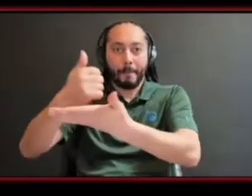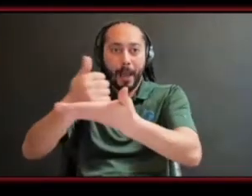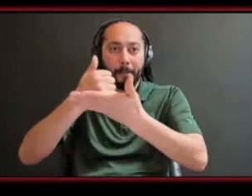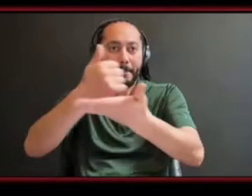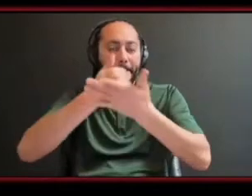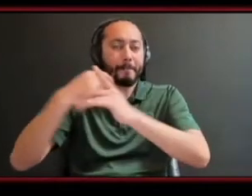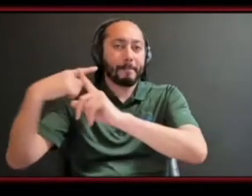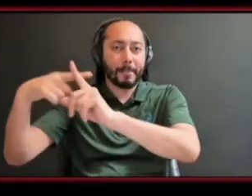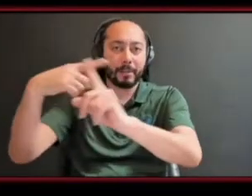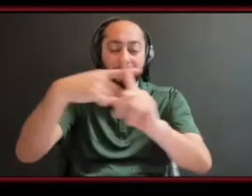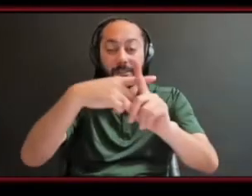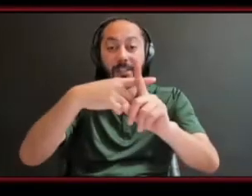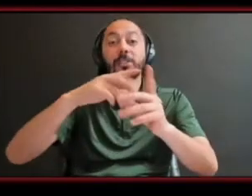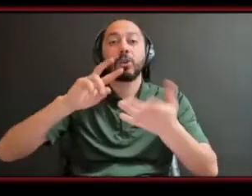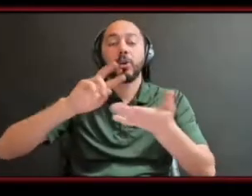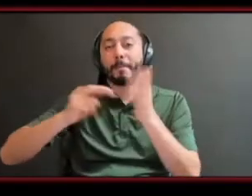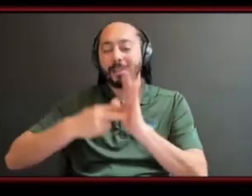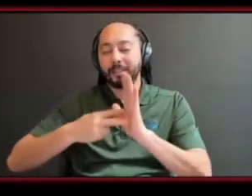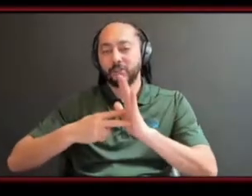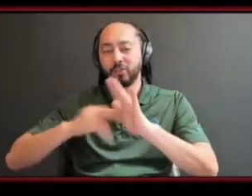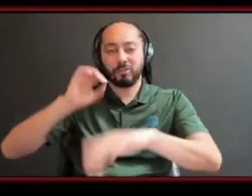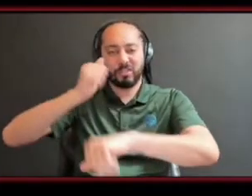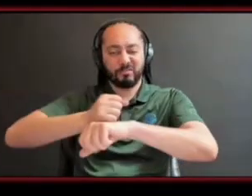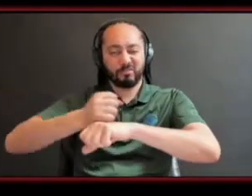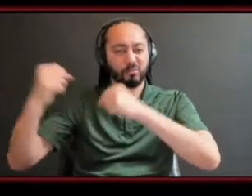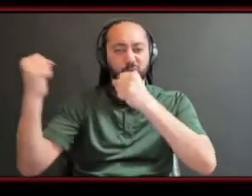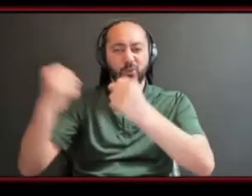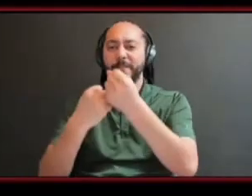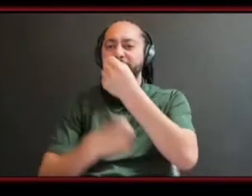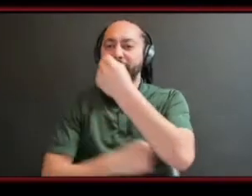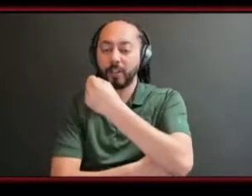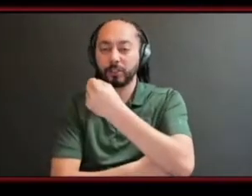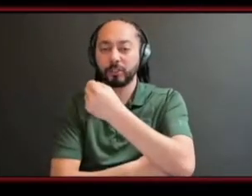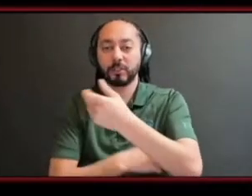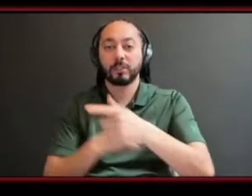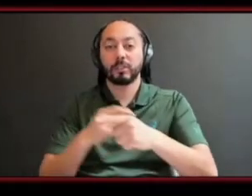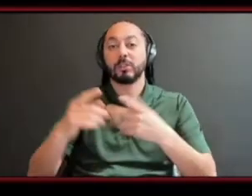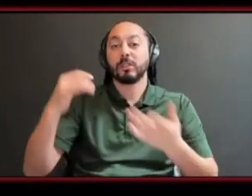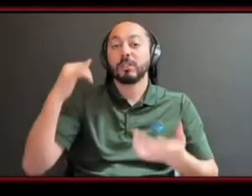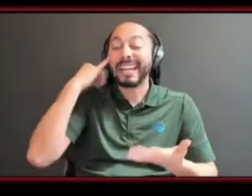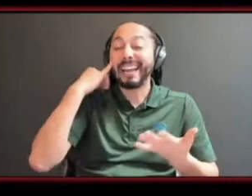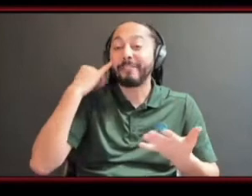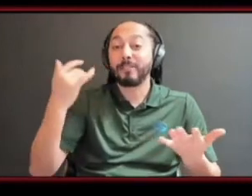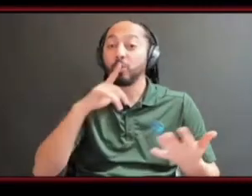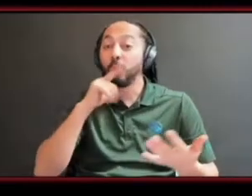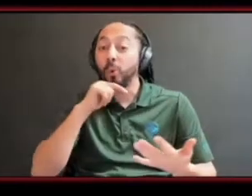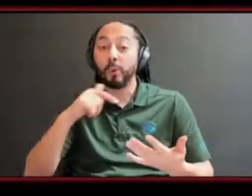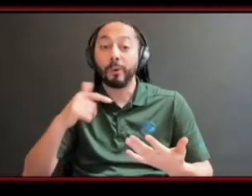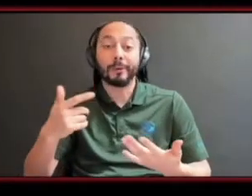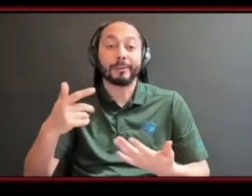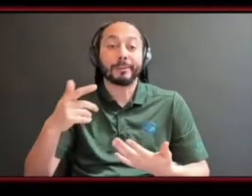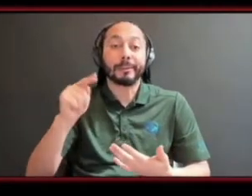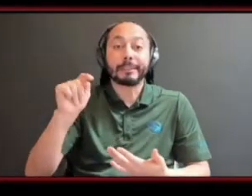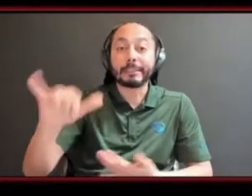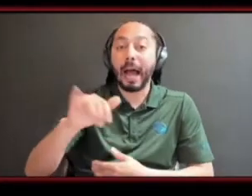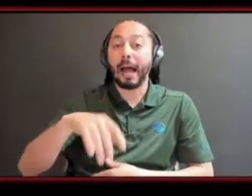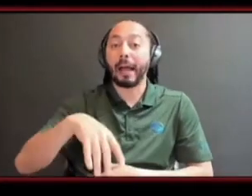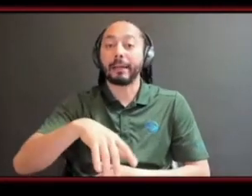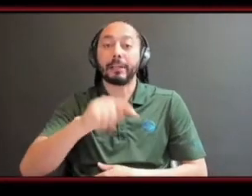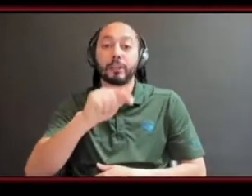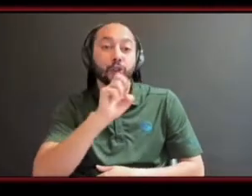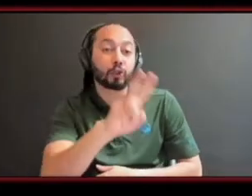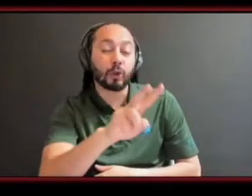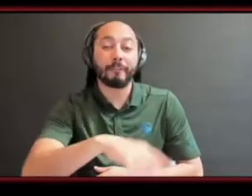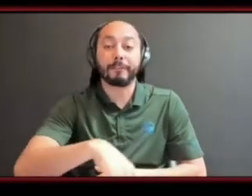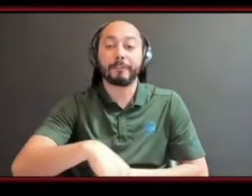you're creating a solid foundation of whether it's thai or salita or barbara or tyree you know who you are and you